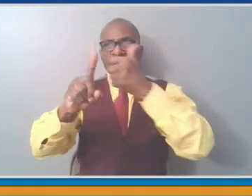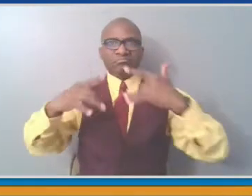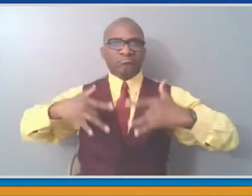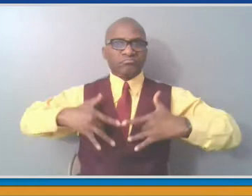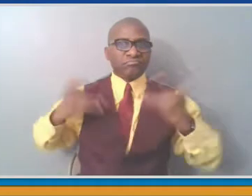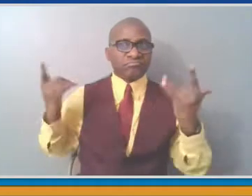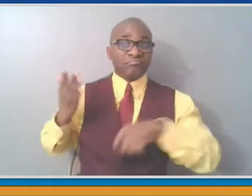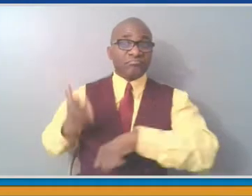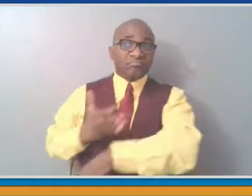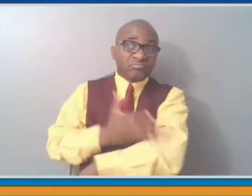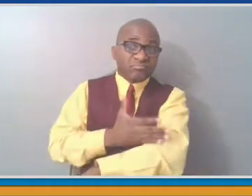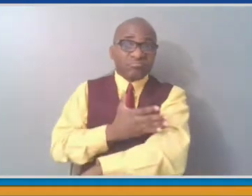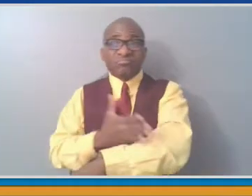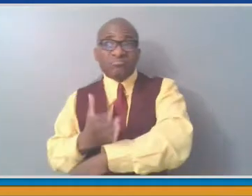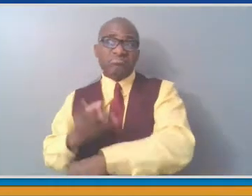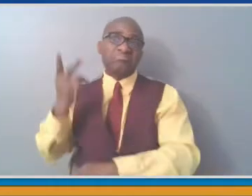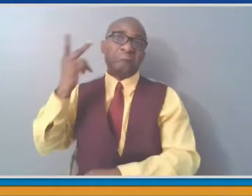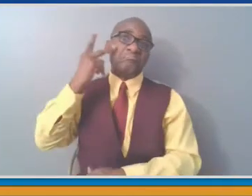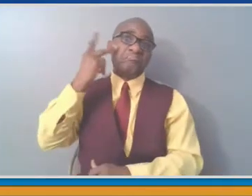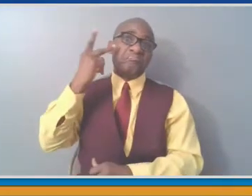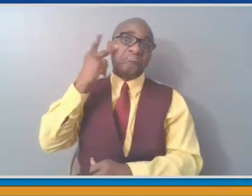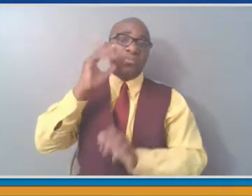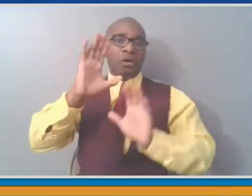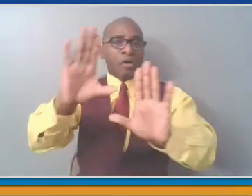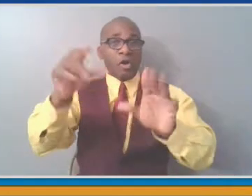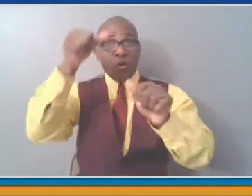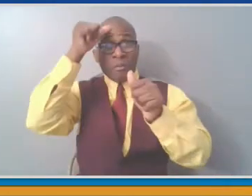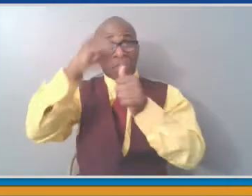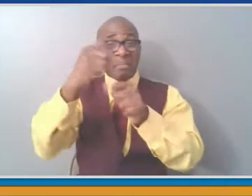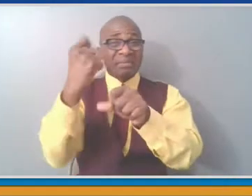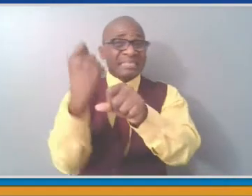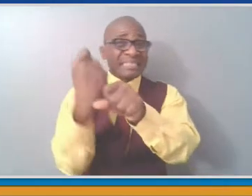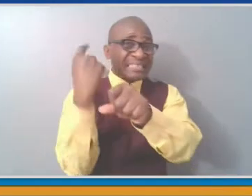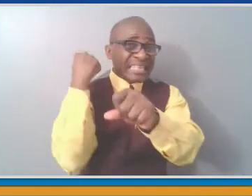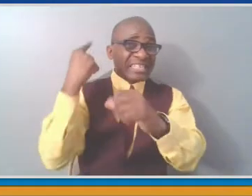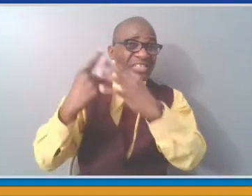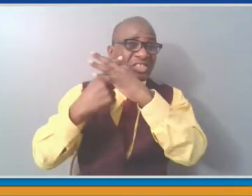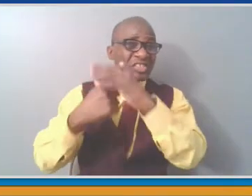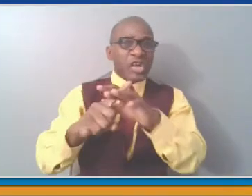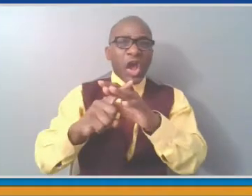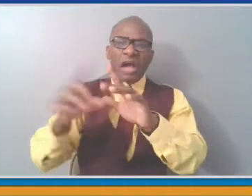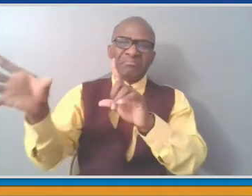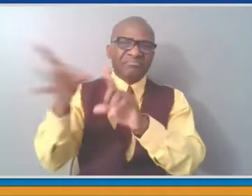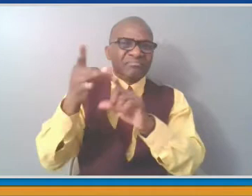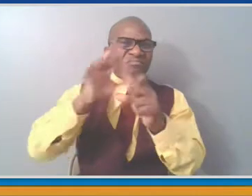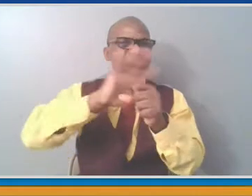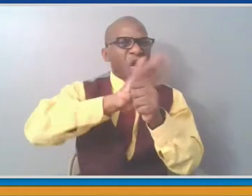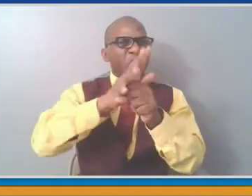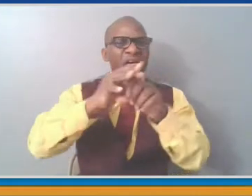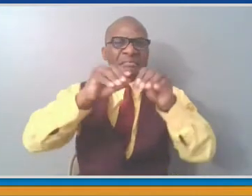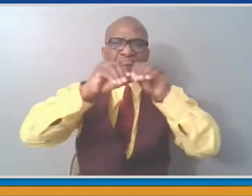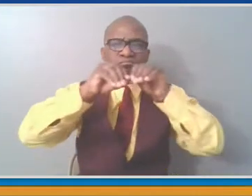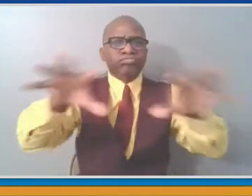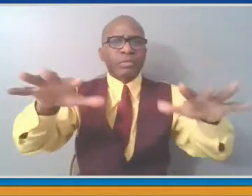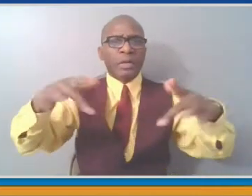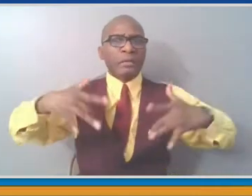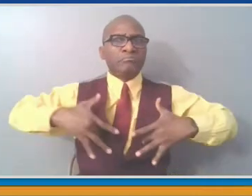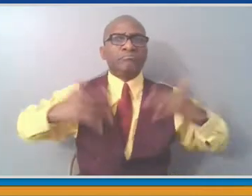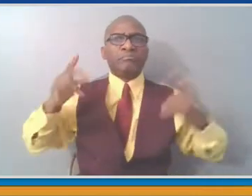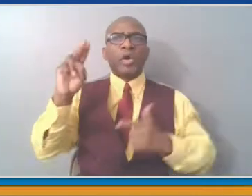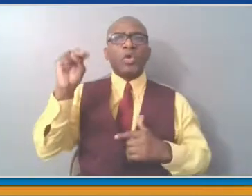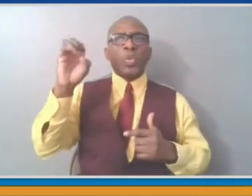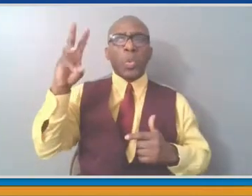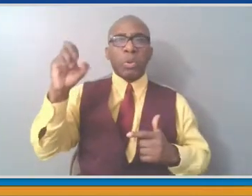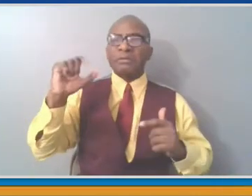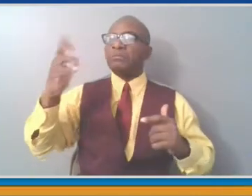a central one in the federal government under the CDC control. Then they allowed, in mid-March, one facility in New York State to have it.